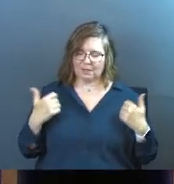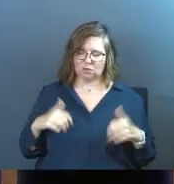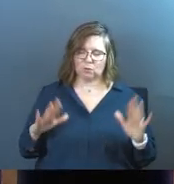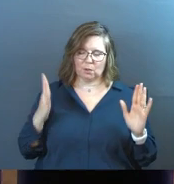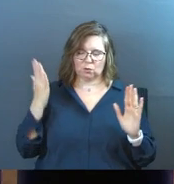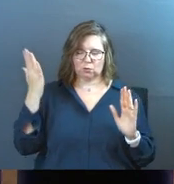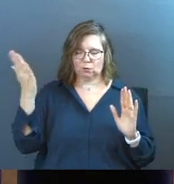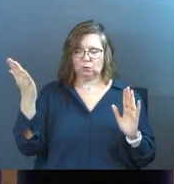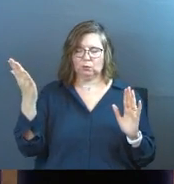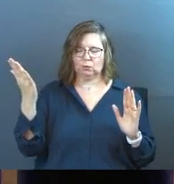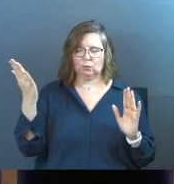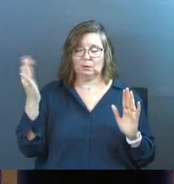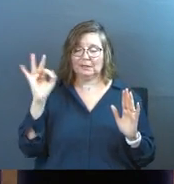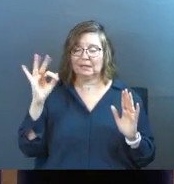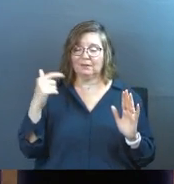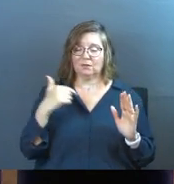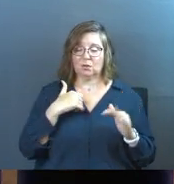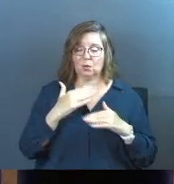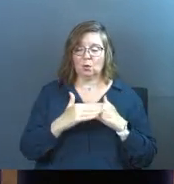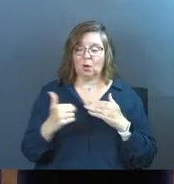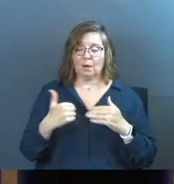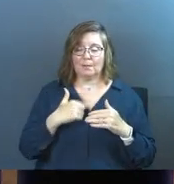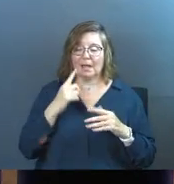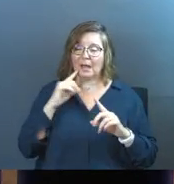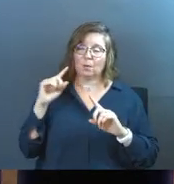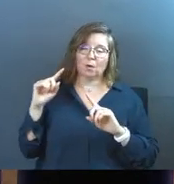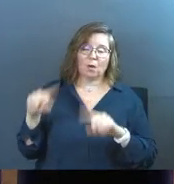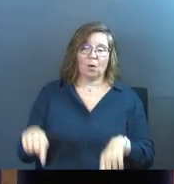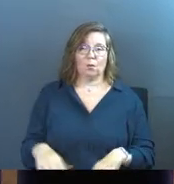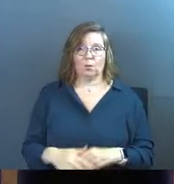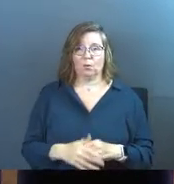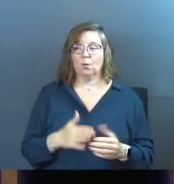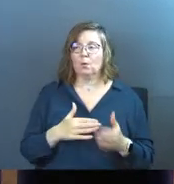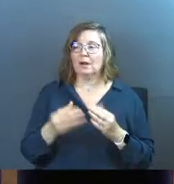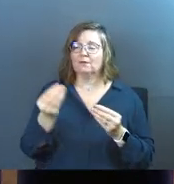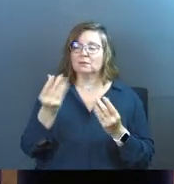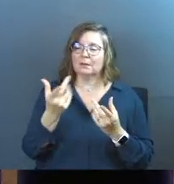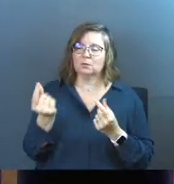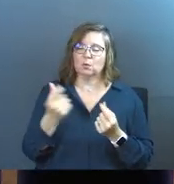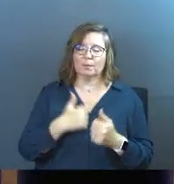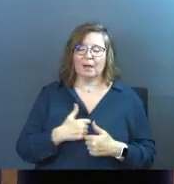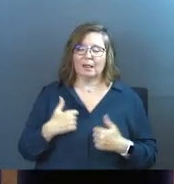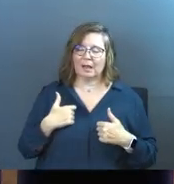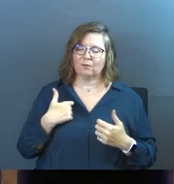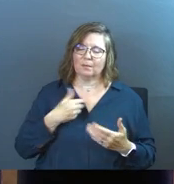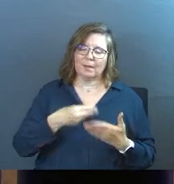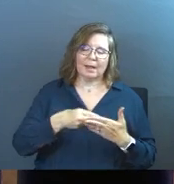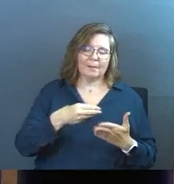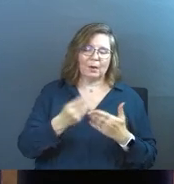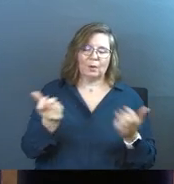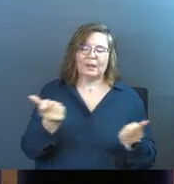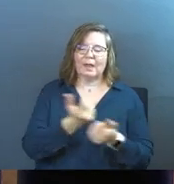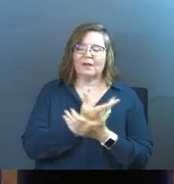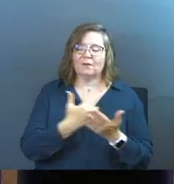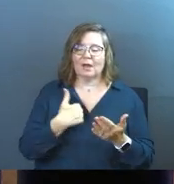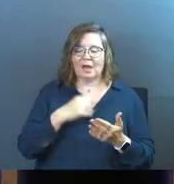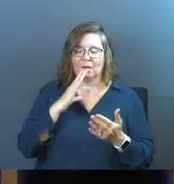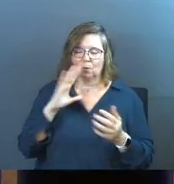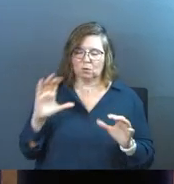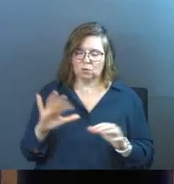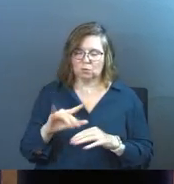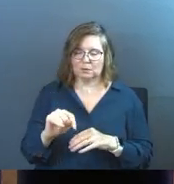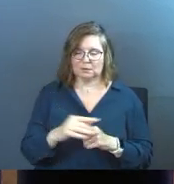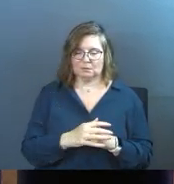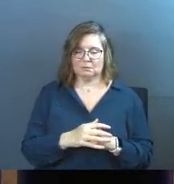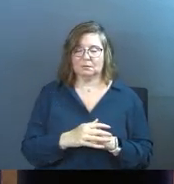surrender to you. And if you ever call me, I will go. Whatever you tell me to do with my life, with my money, with everything, I will do